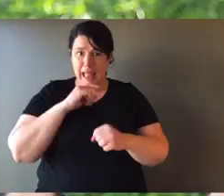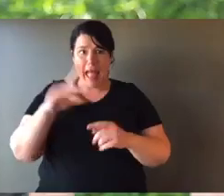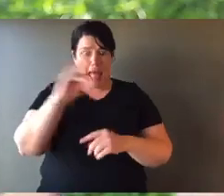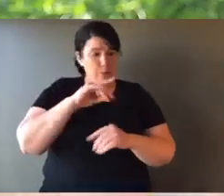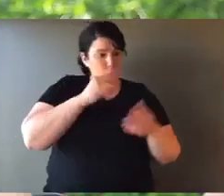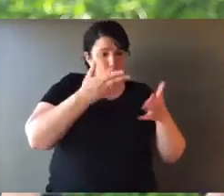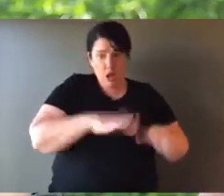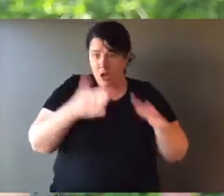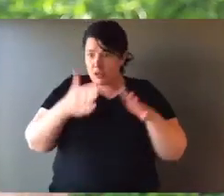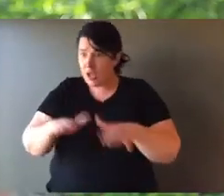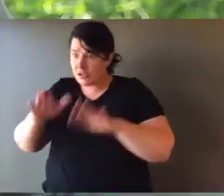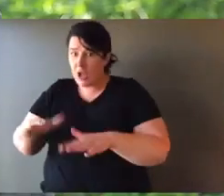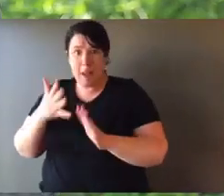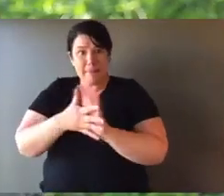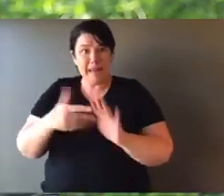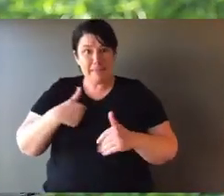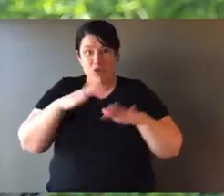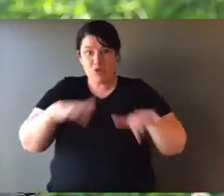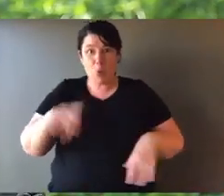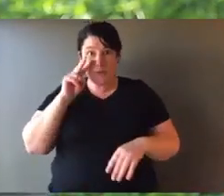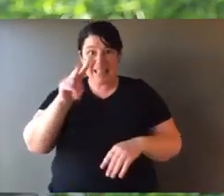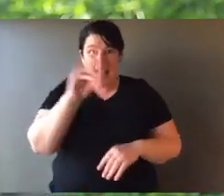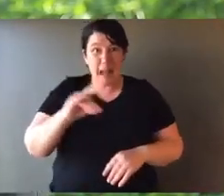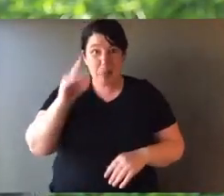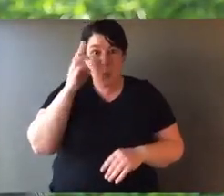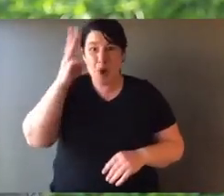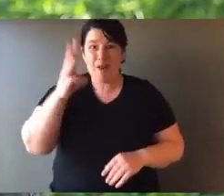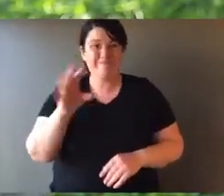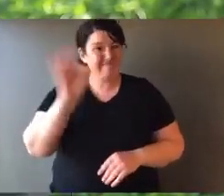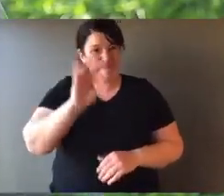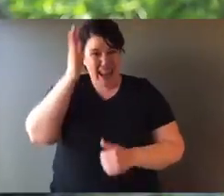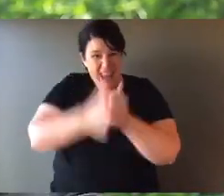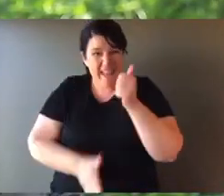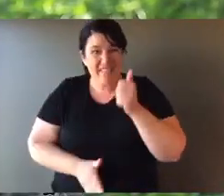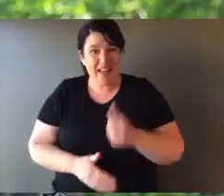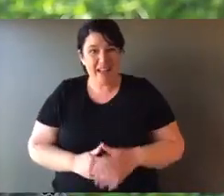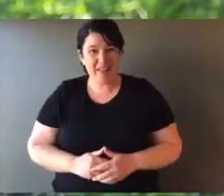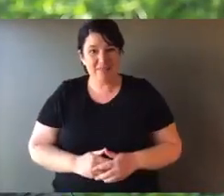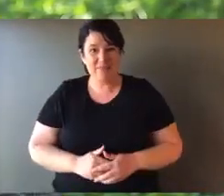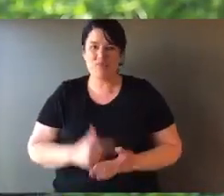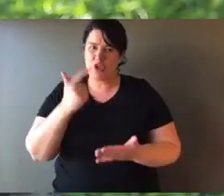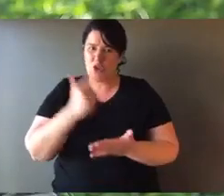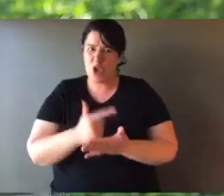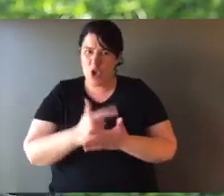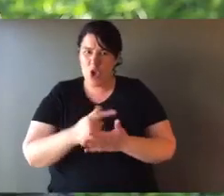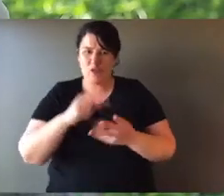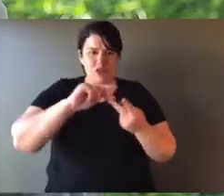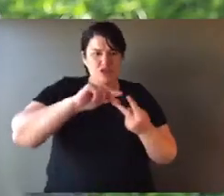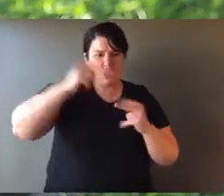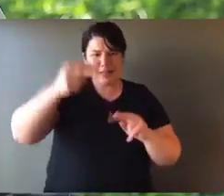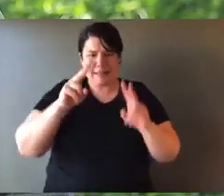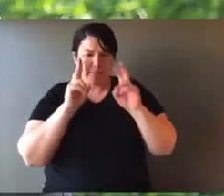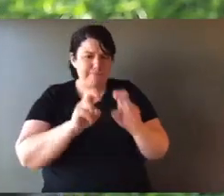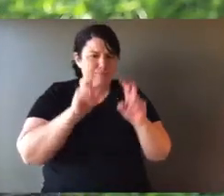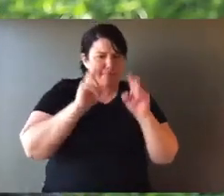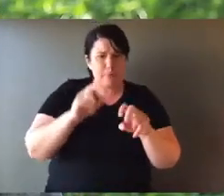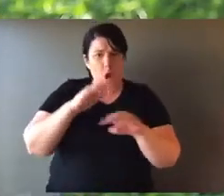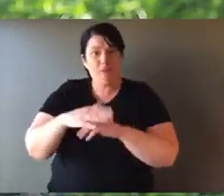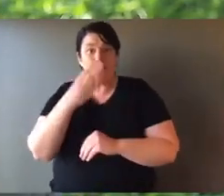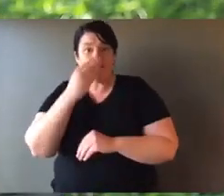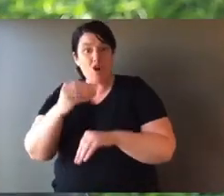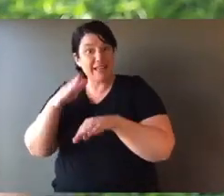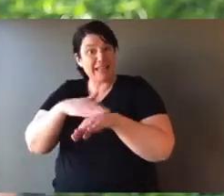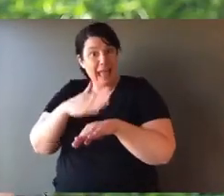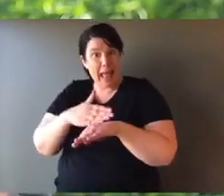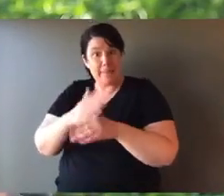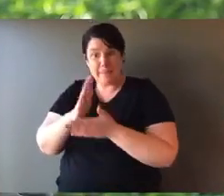create these island refuges, we're losing our animals. And my kids won't see animals anywhere. And that's a reality. There's much work going into